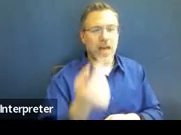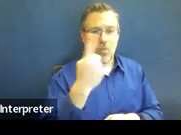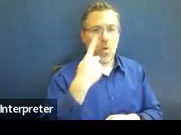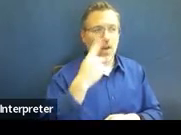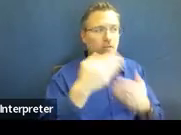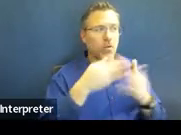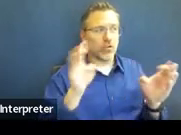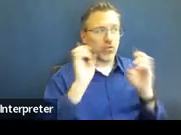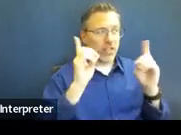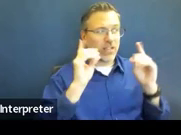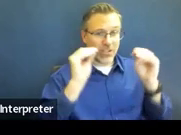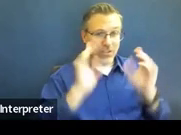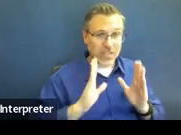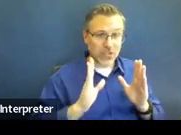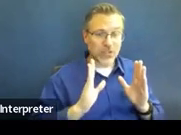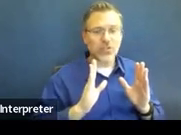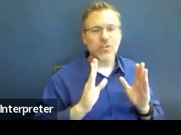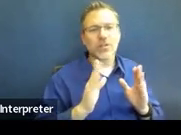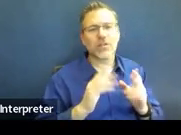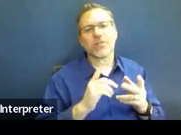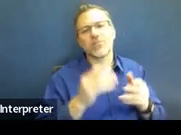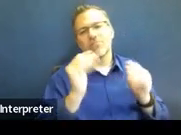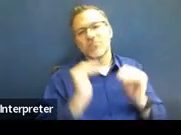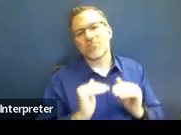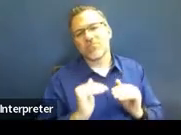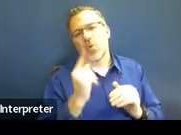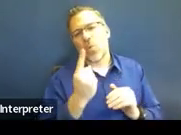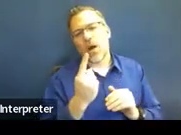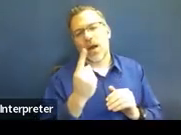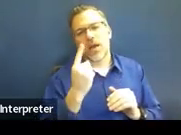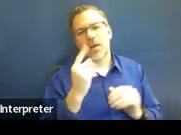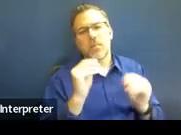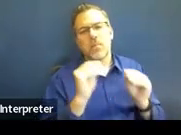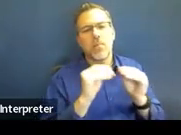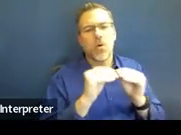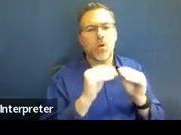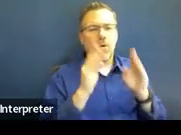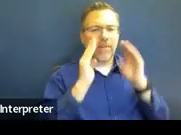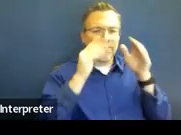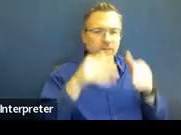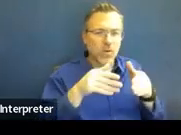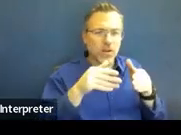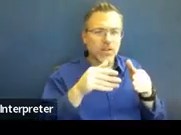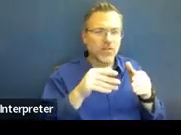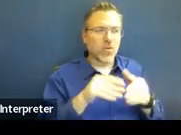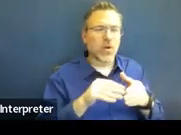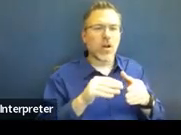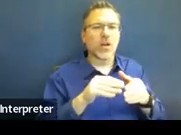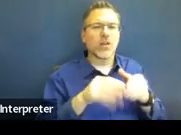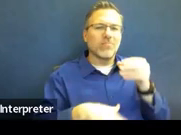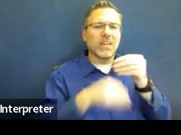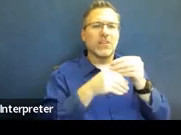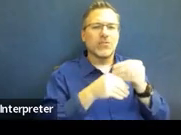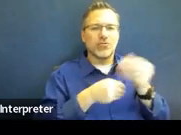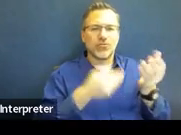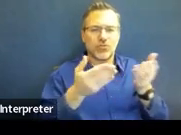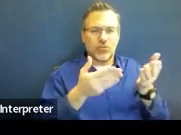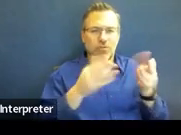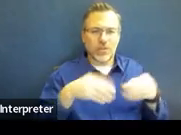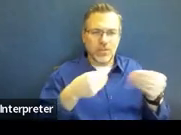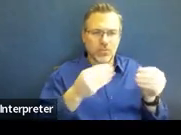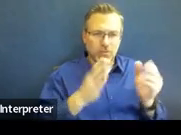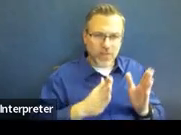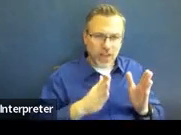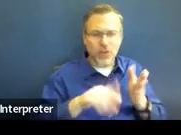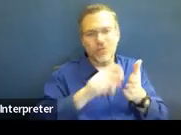have some that we feel would be more appropriate or more focused for related service providers. Writing measurable